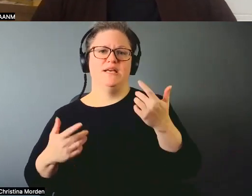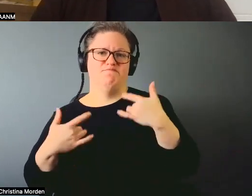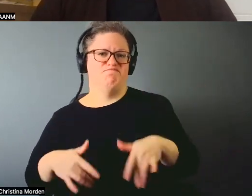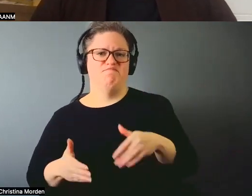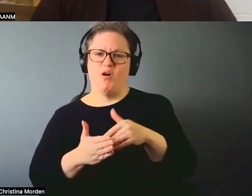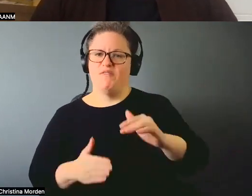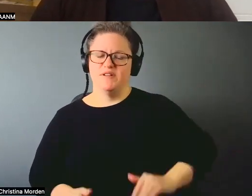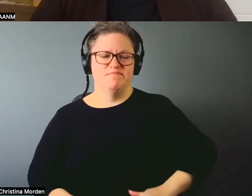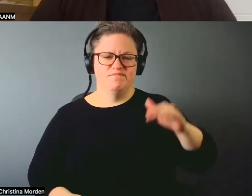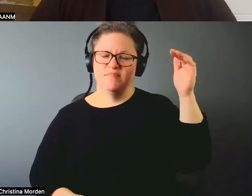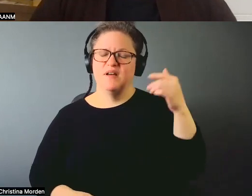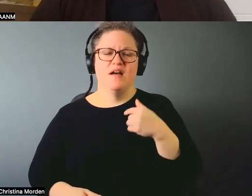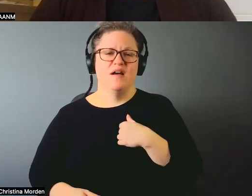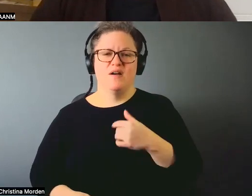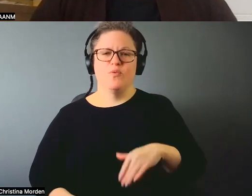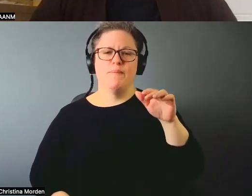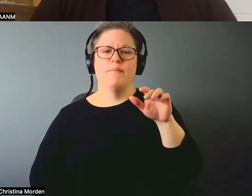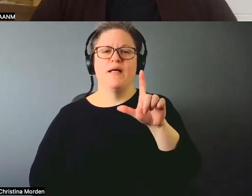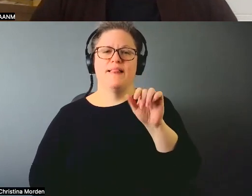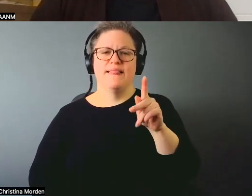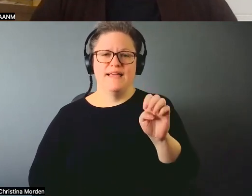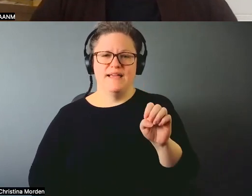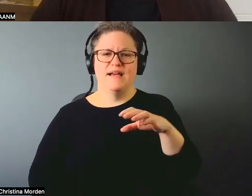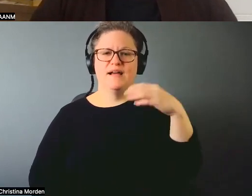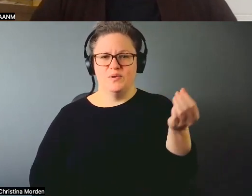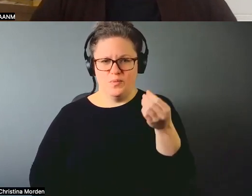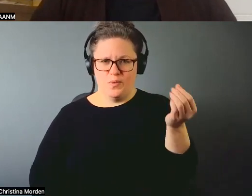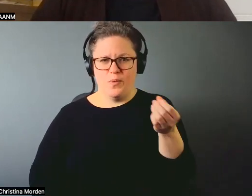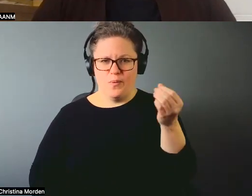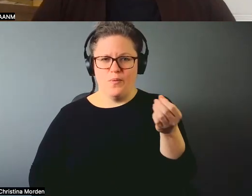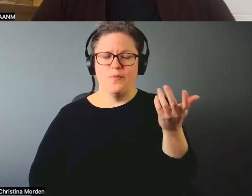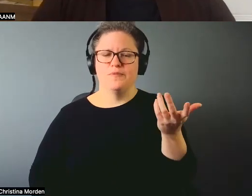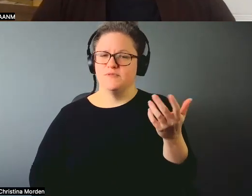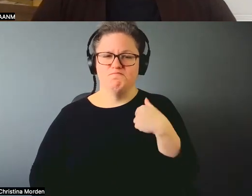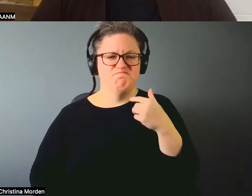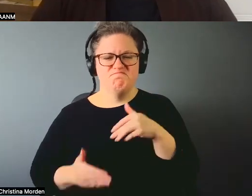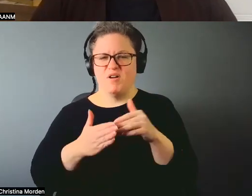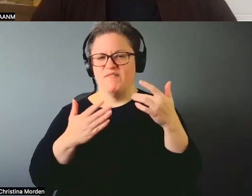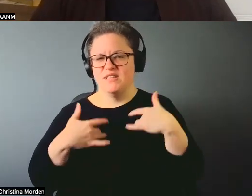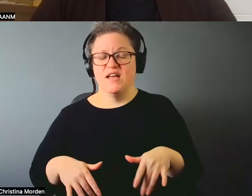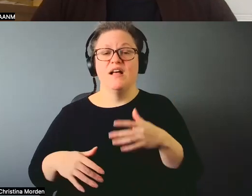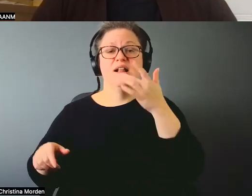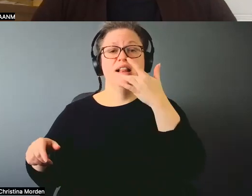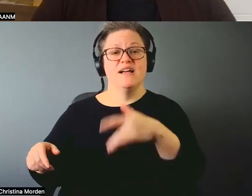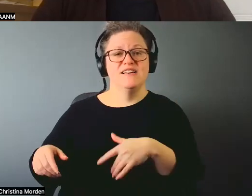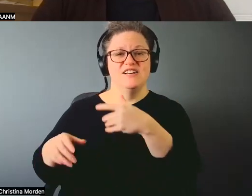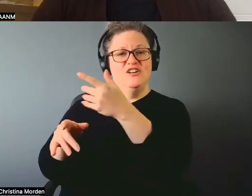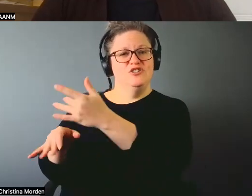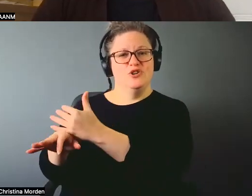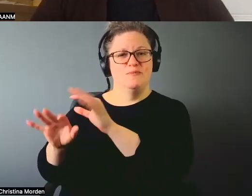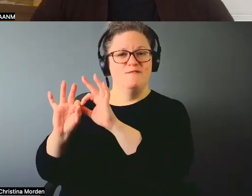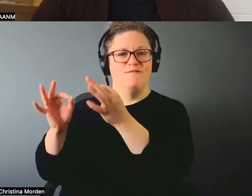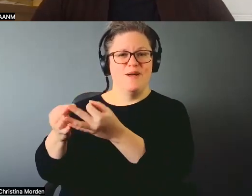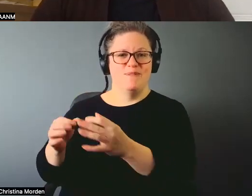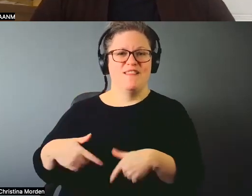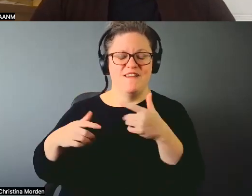and Raven Lake is our cottage. And fortunately there was this family, this German family that lived in the same bay as